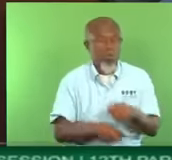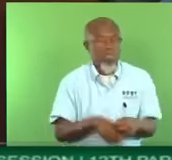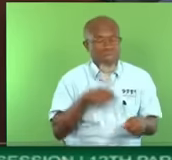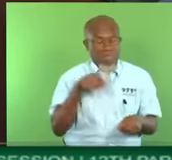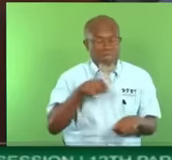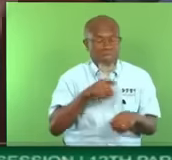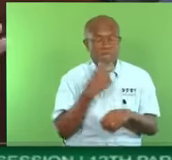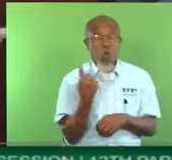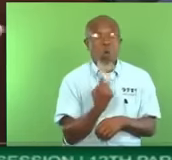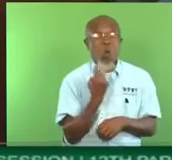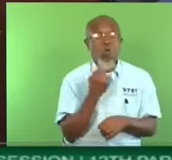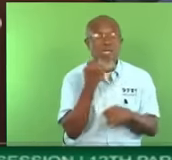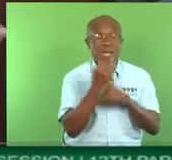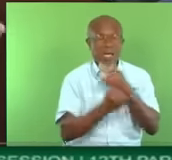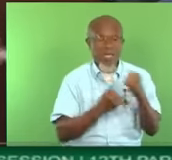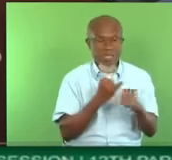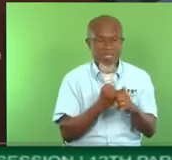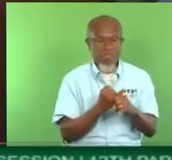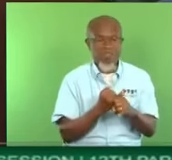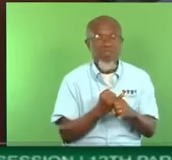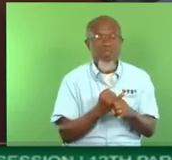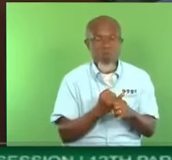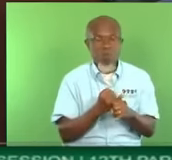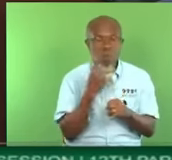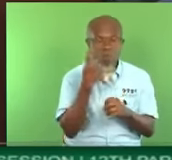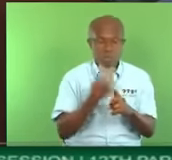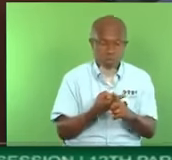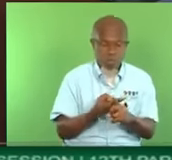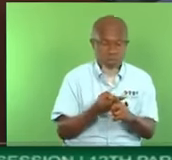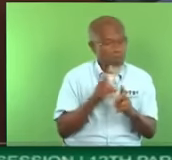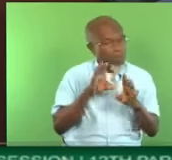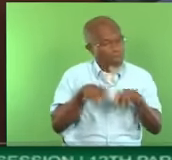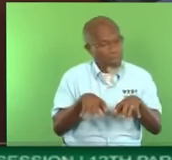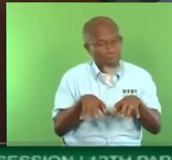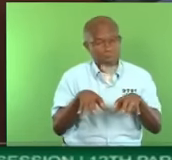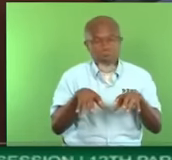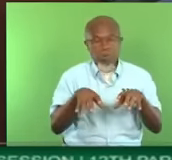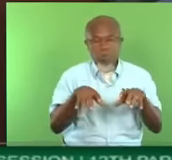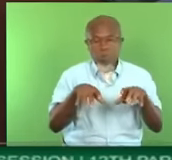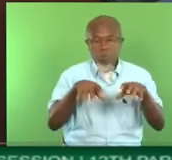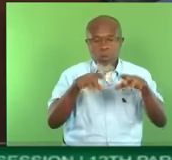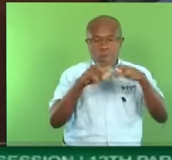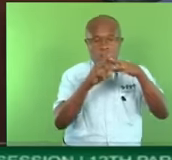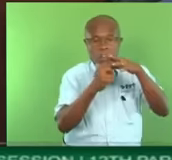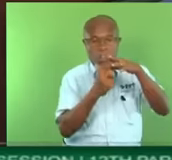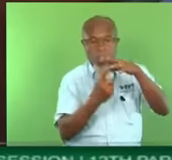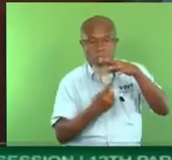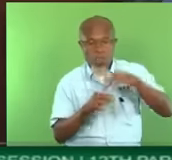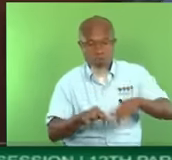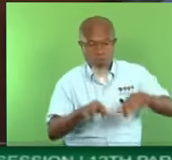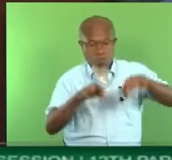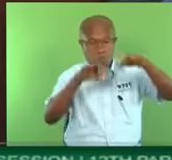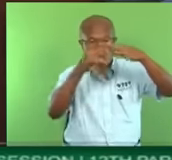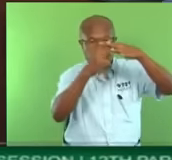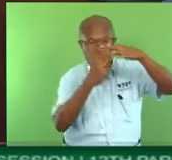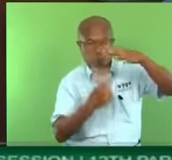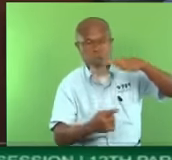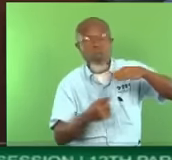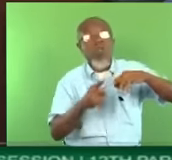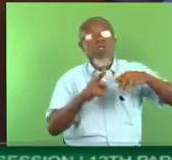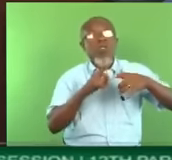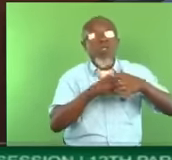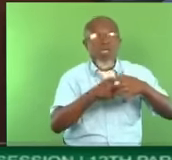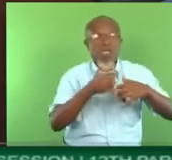where one month you could drown in flood and the next month you have no water to drink. It's the only island this could happen. That is a development gap.